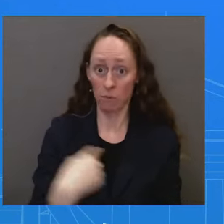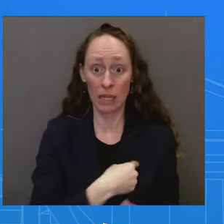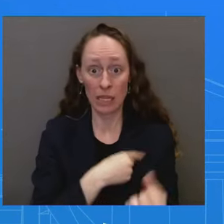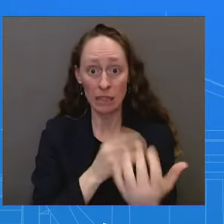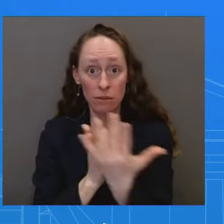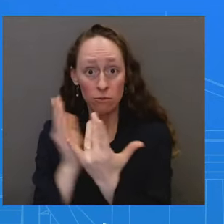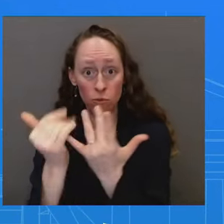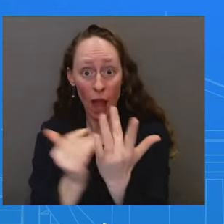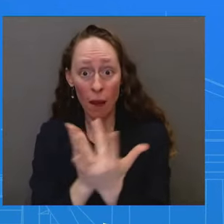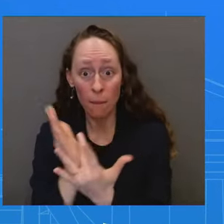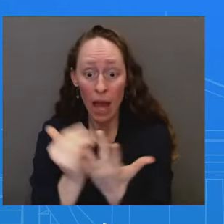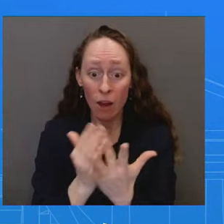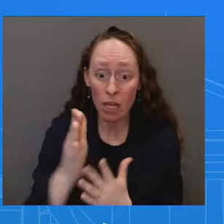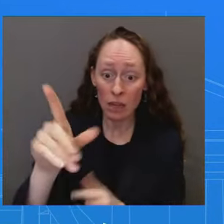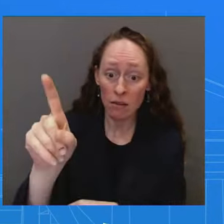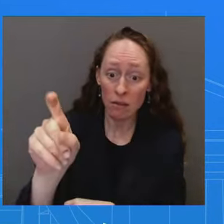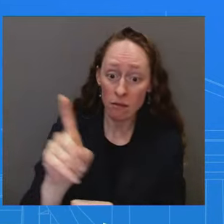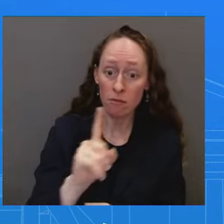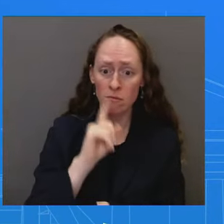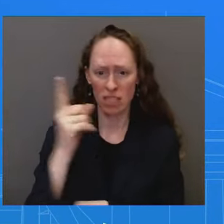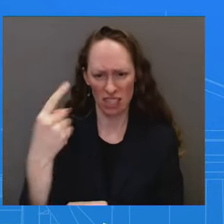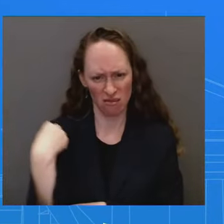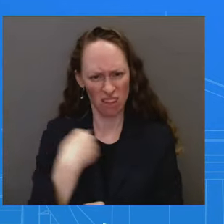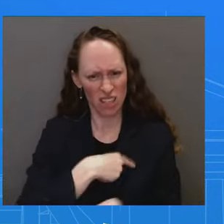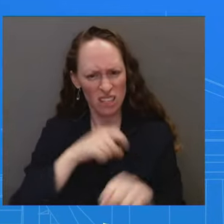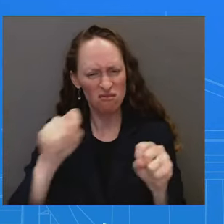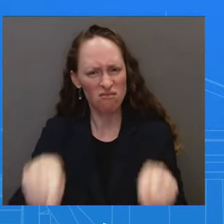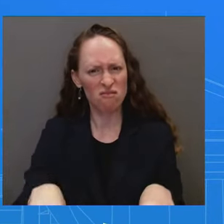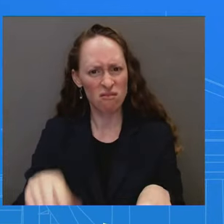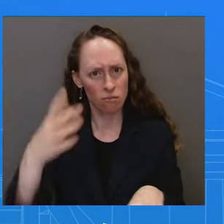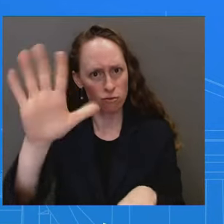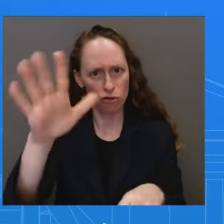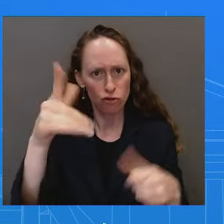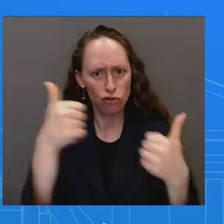credibility by what has transpired here and by